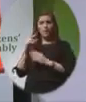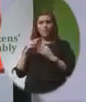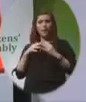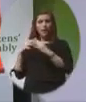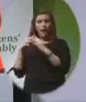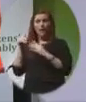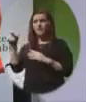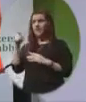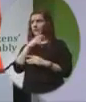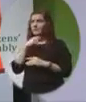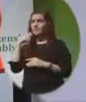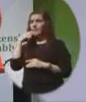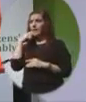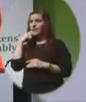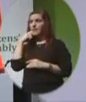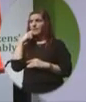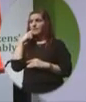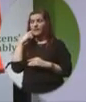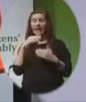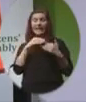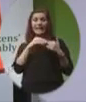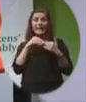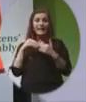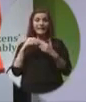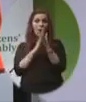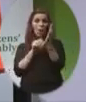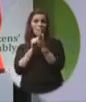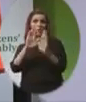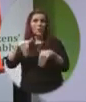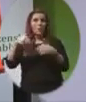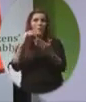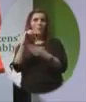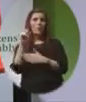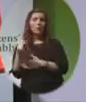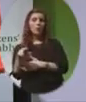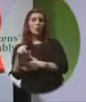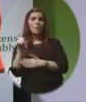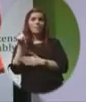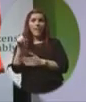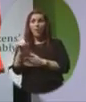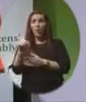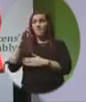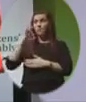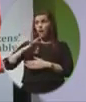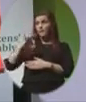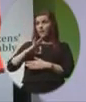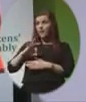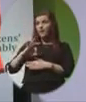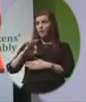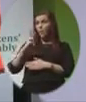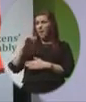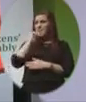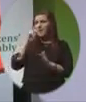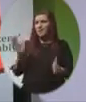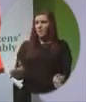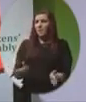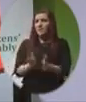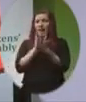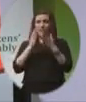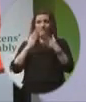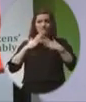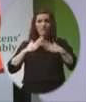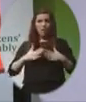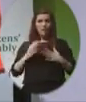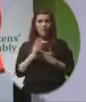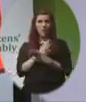doubt that leading abortion providers were illegally profiting from selling the body parts of aborted babies for research without the knowledge or